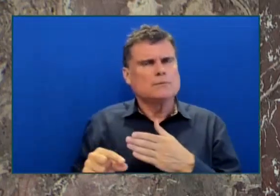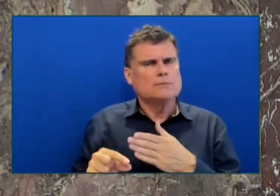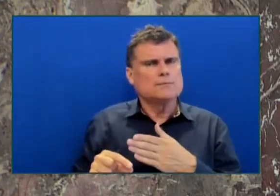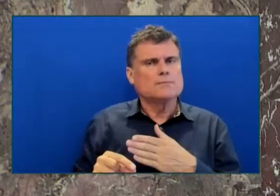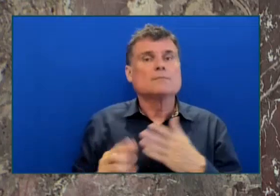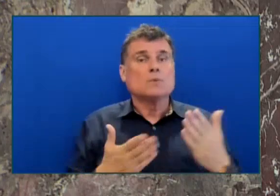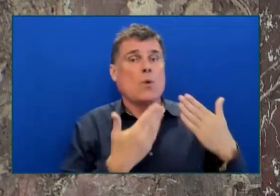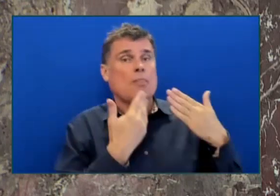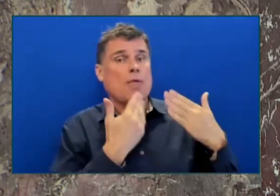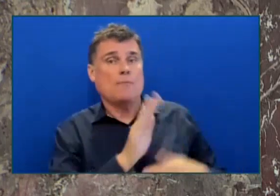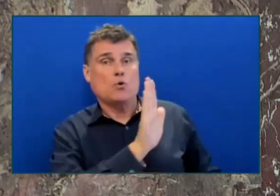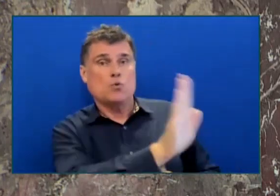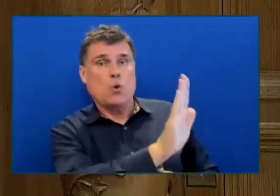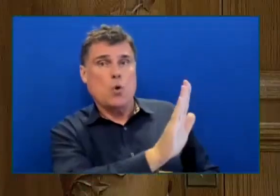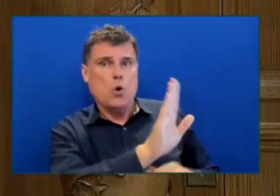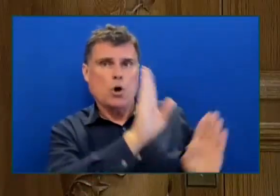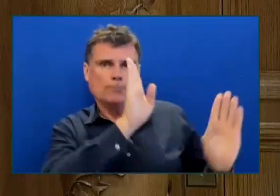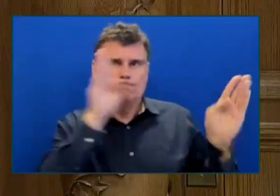all British Columbians